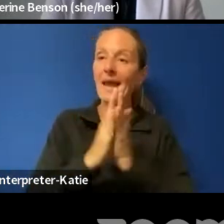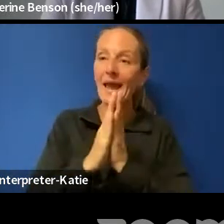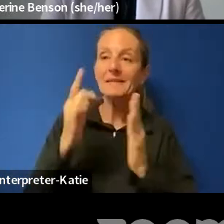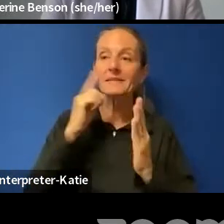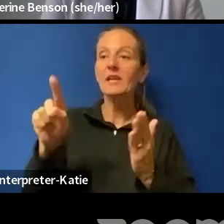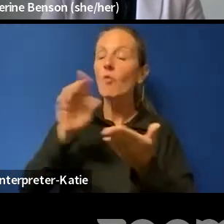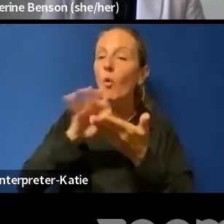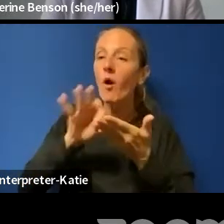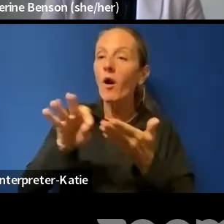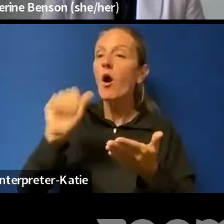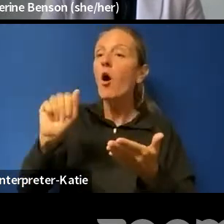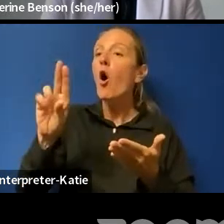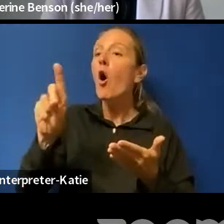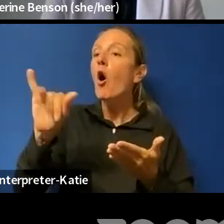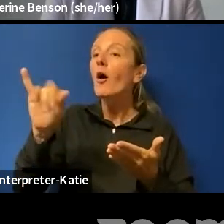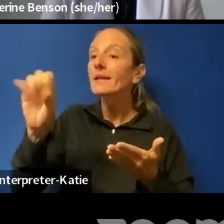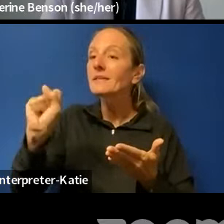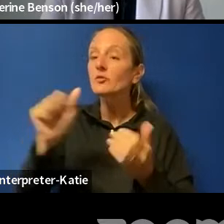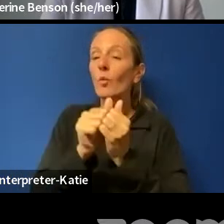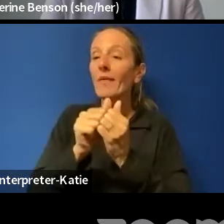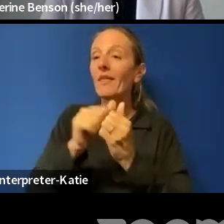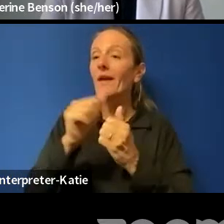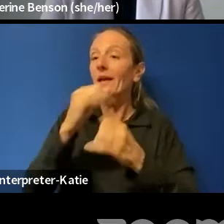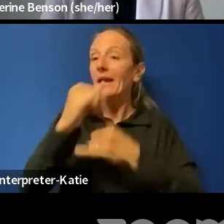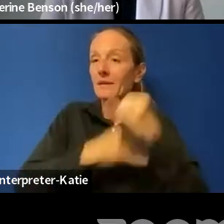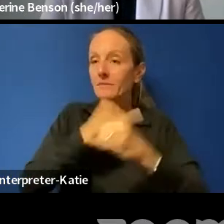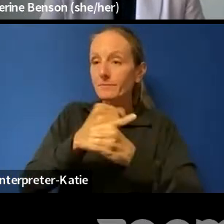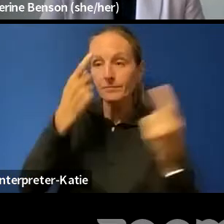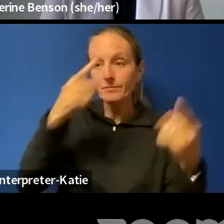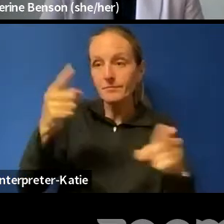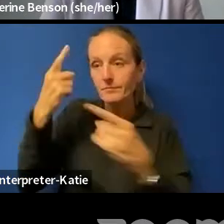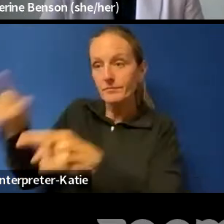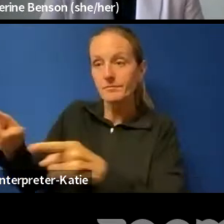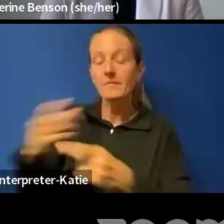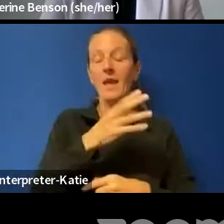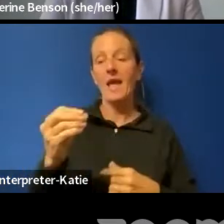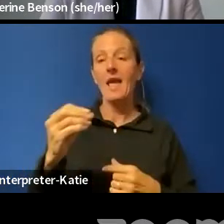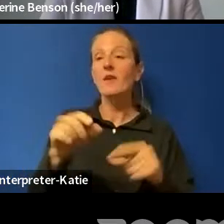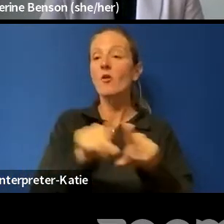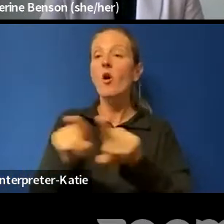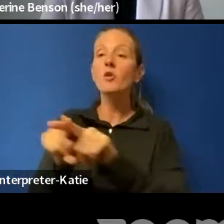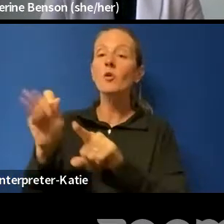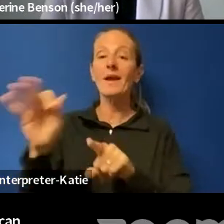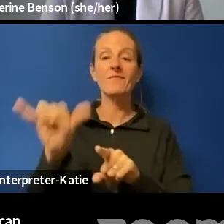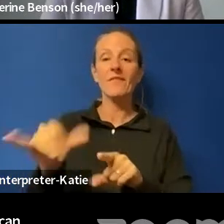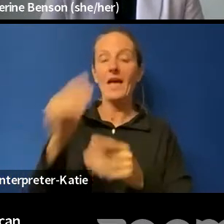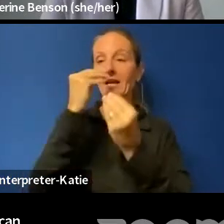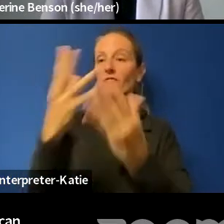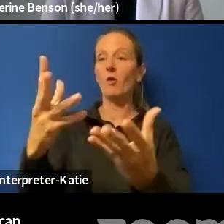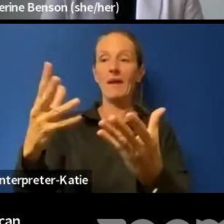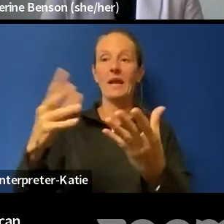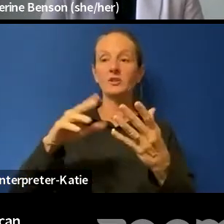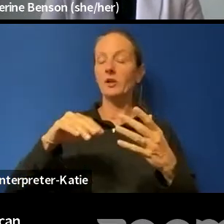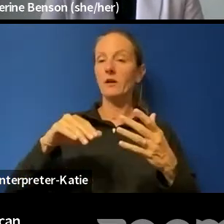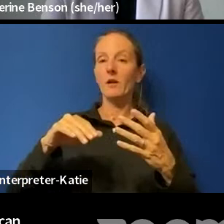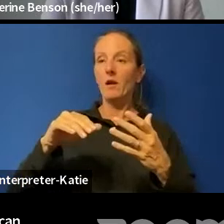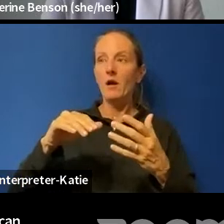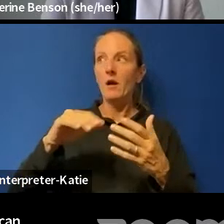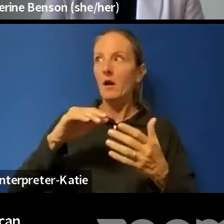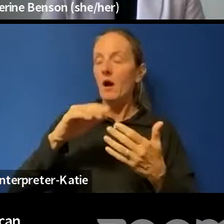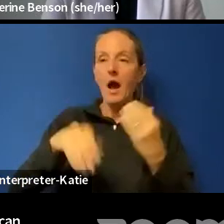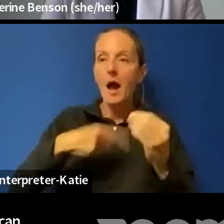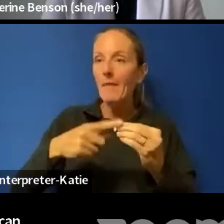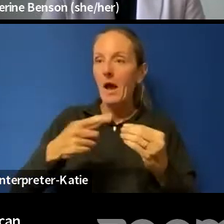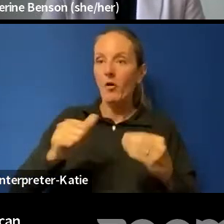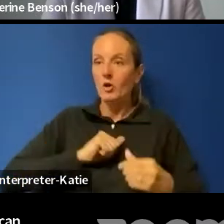international agreements. And we also know, then, when this information flows about ourselves and our loved ones, potentially our